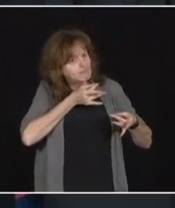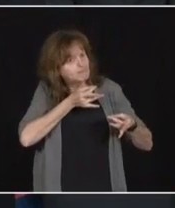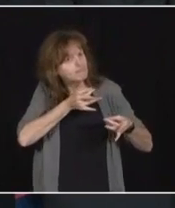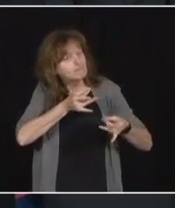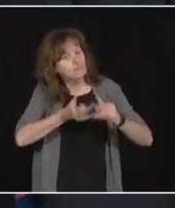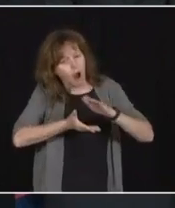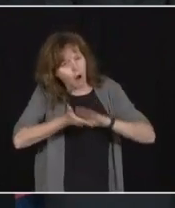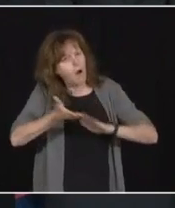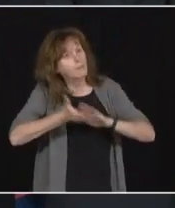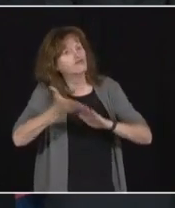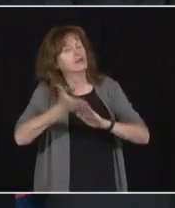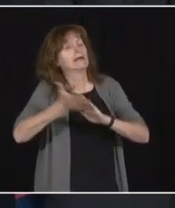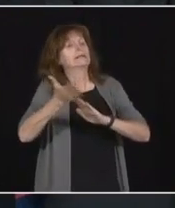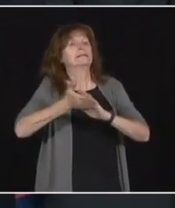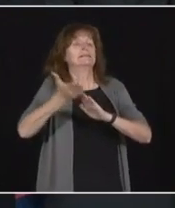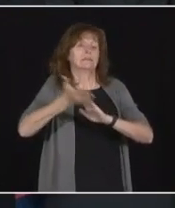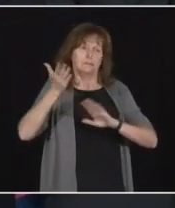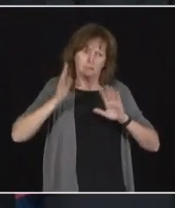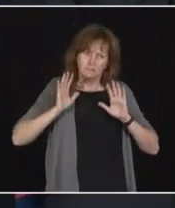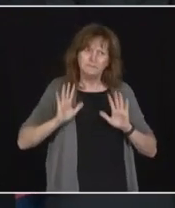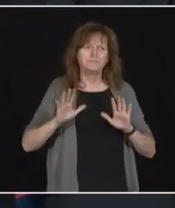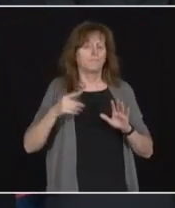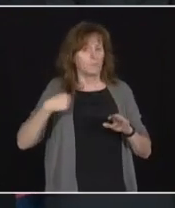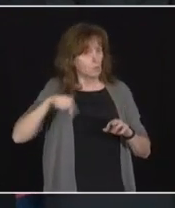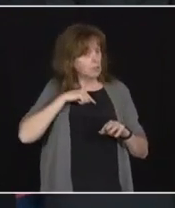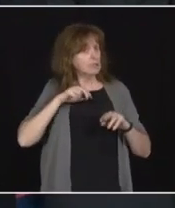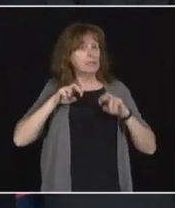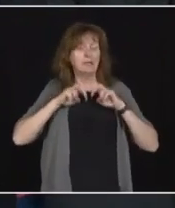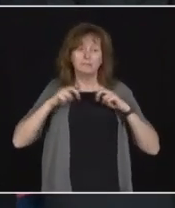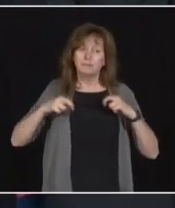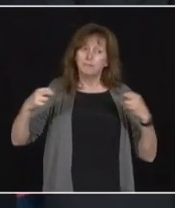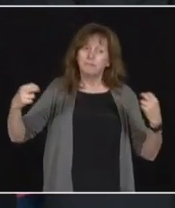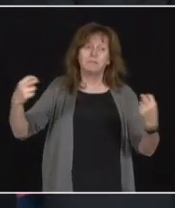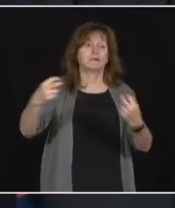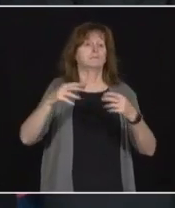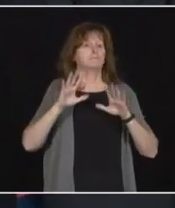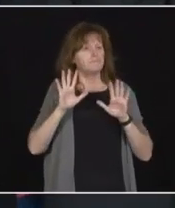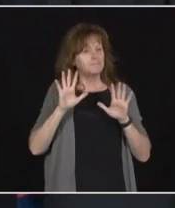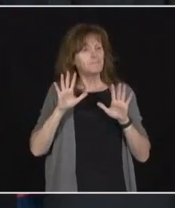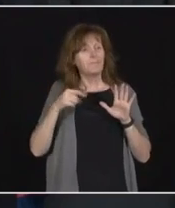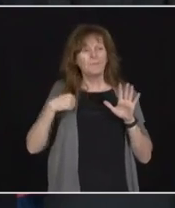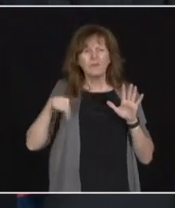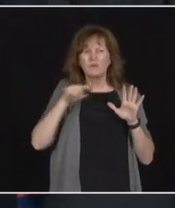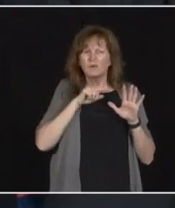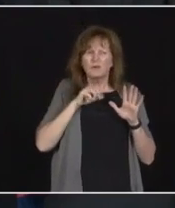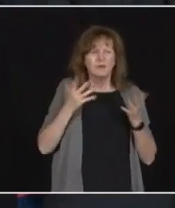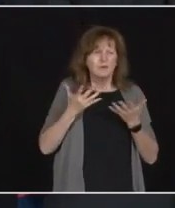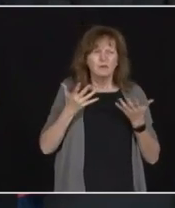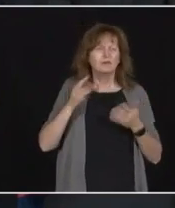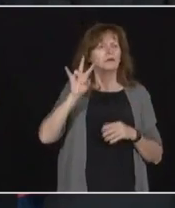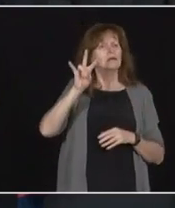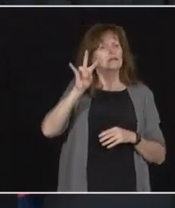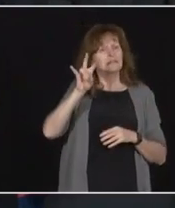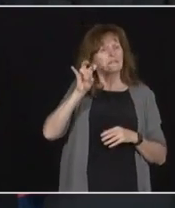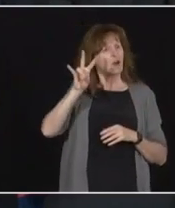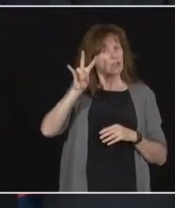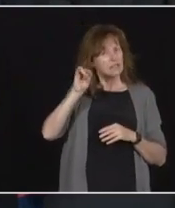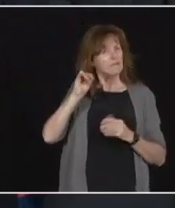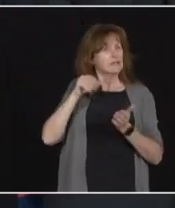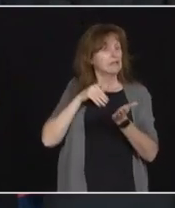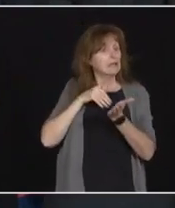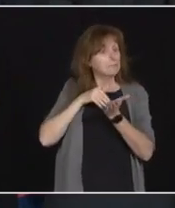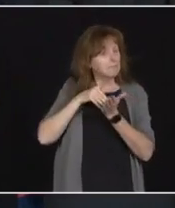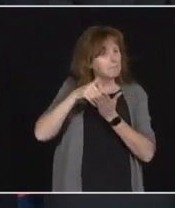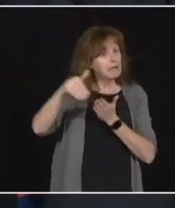is welcome to the city of Toronto. We are $774 million of pressure going into the year. You can either drive efficiencies